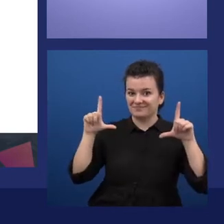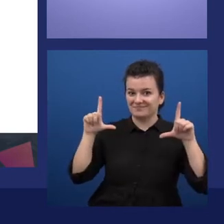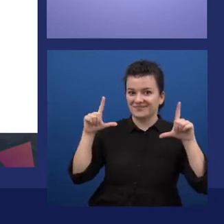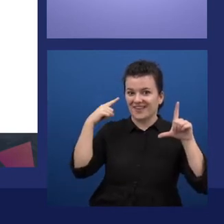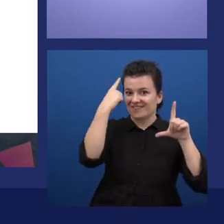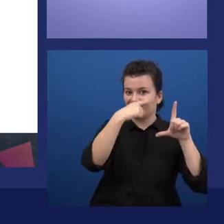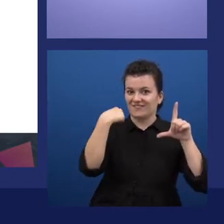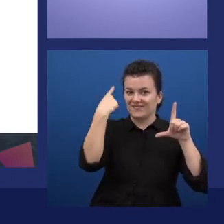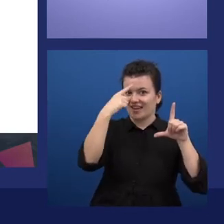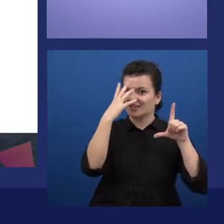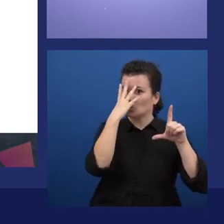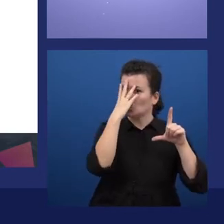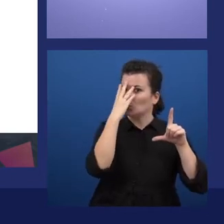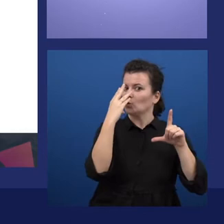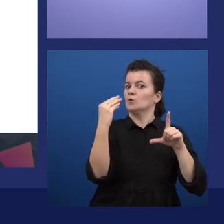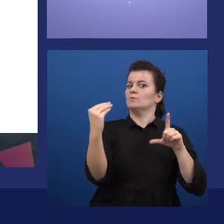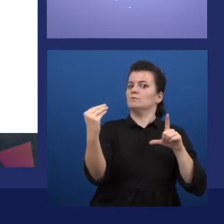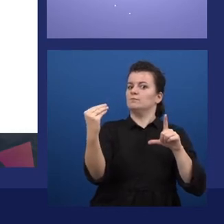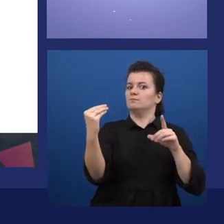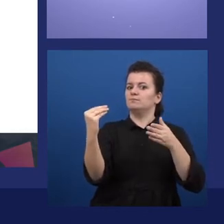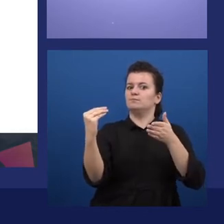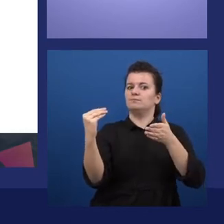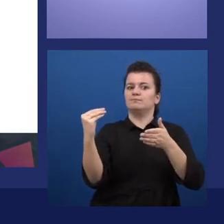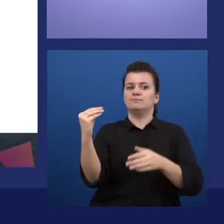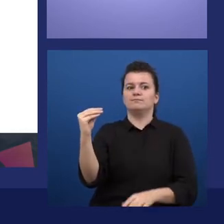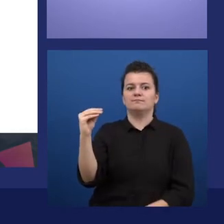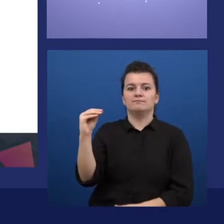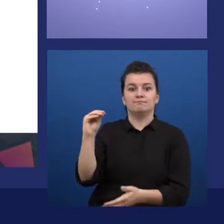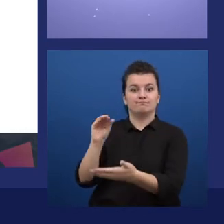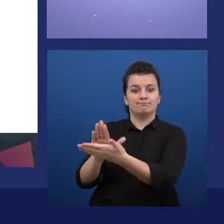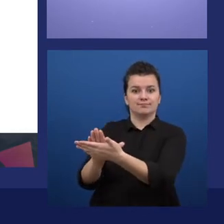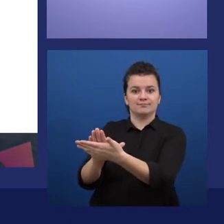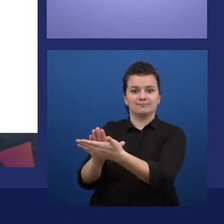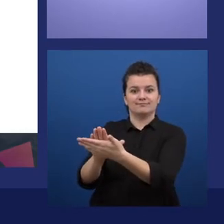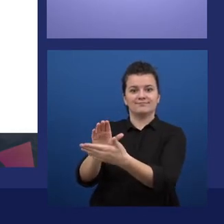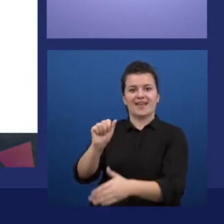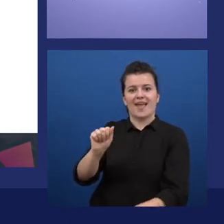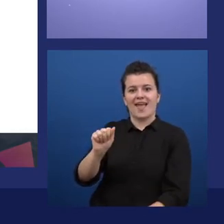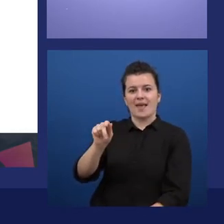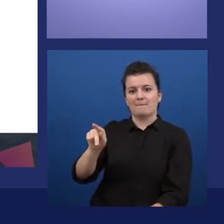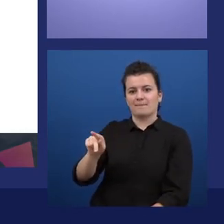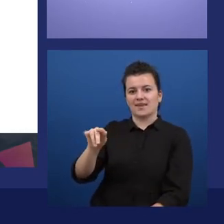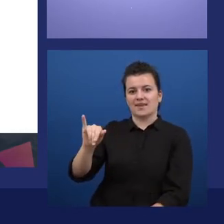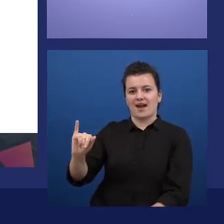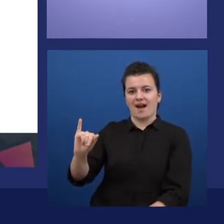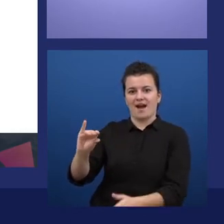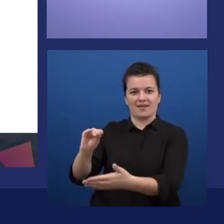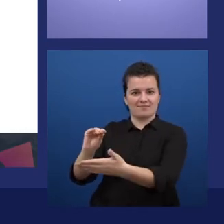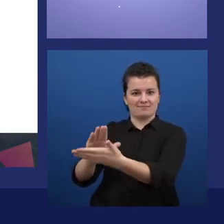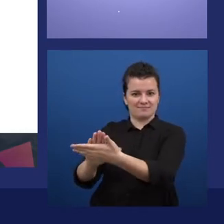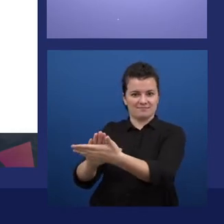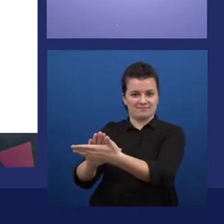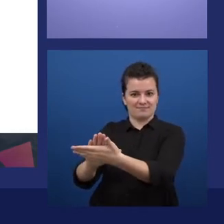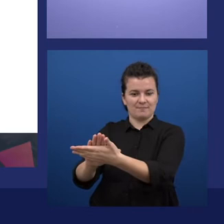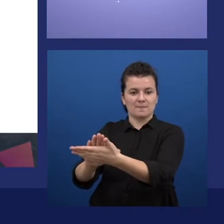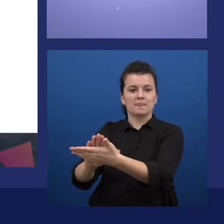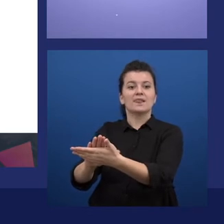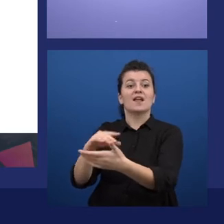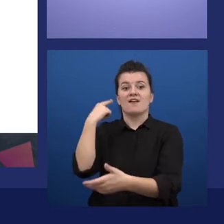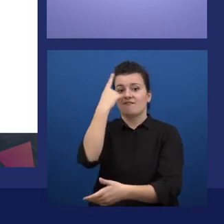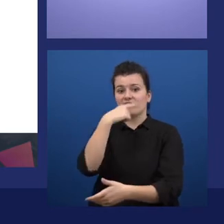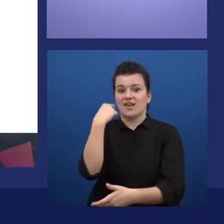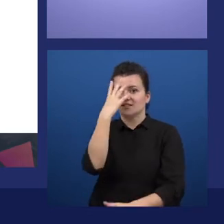All right. And then confirm, send it to the API. It will come up here, face detected.